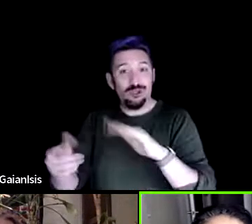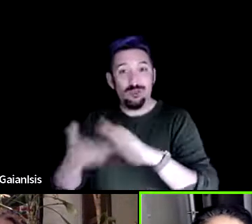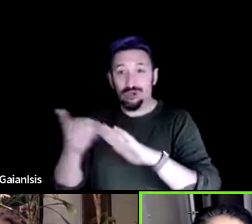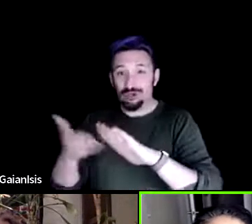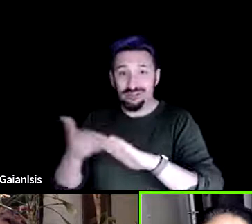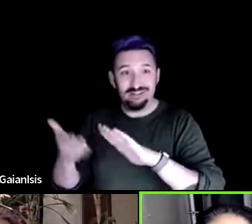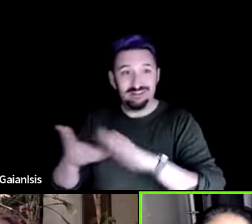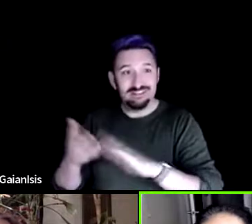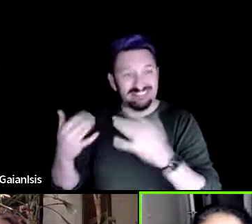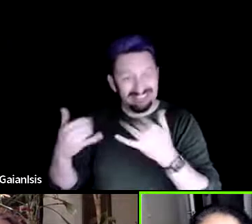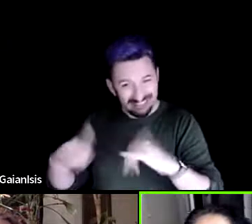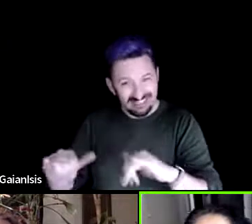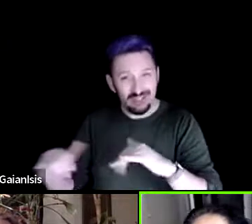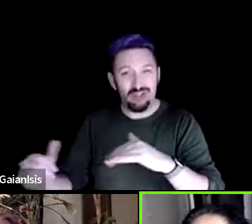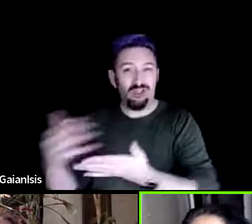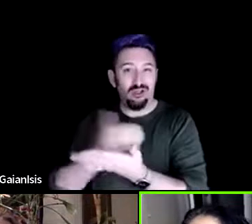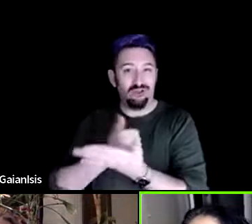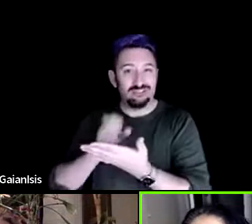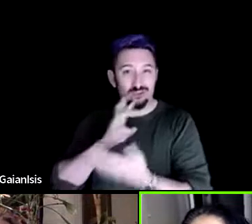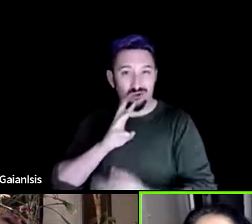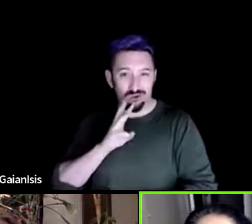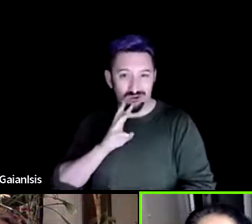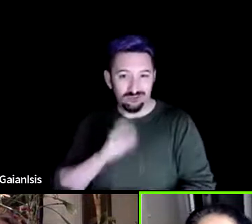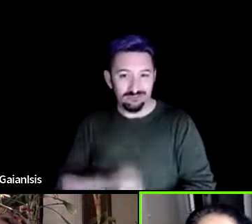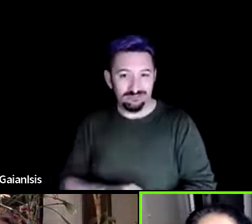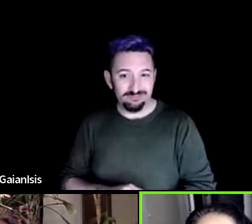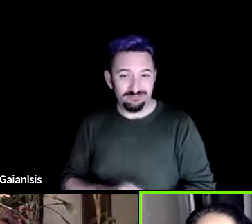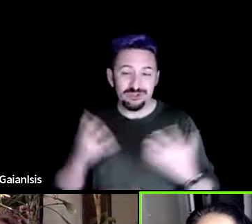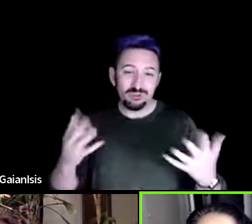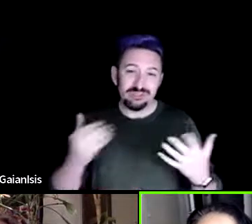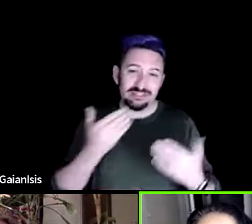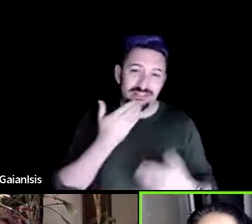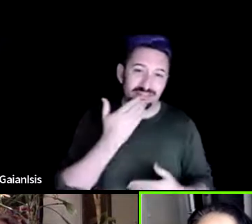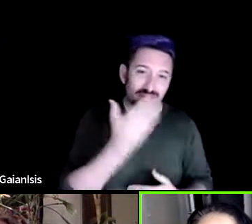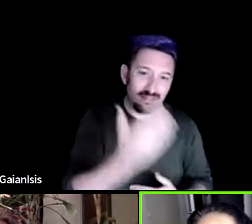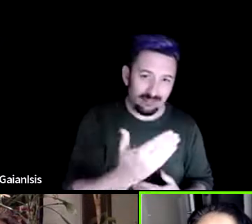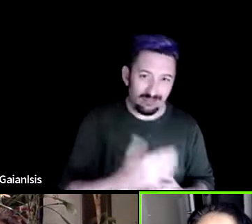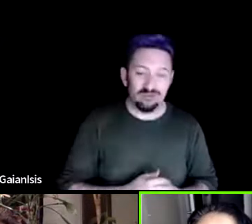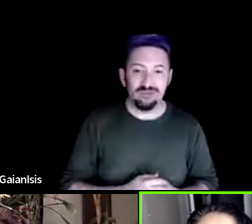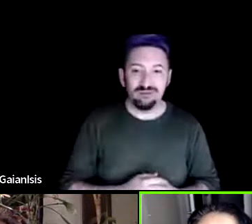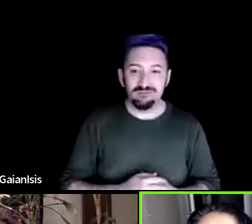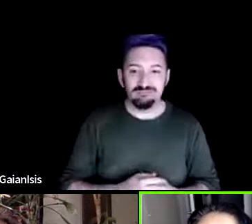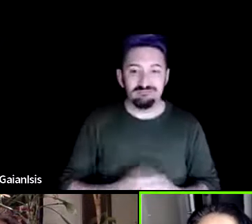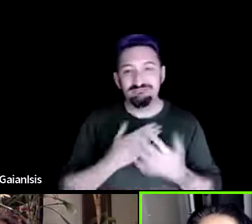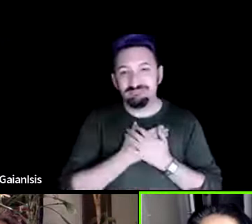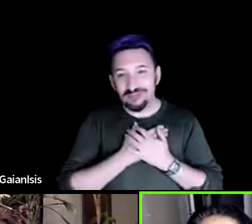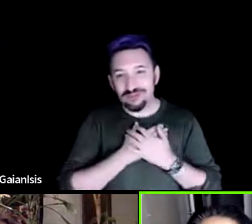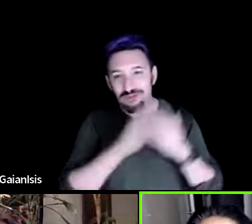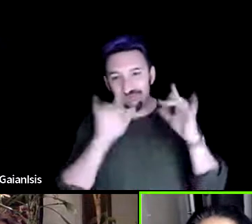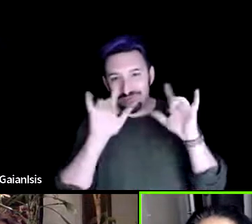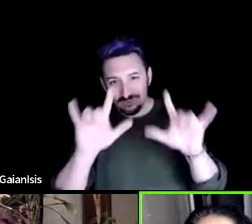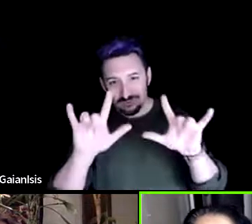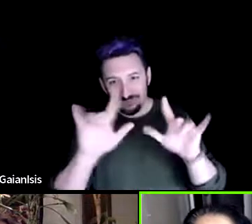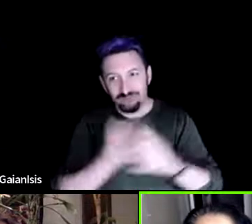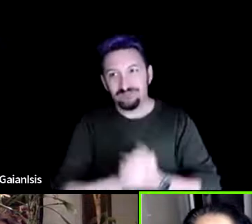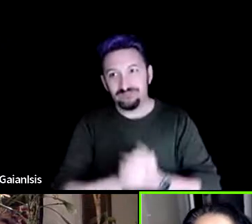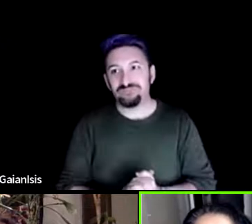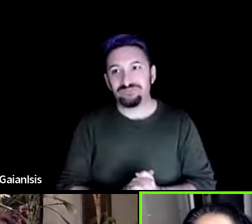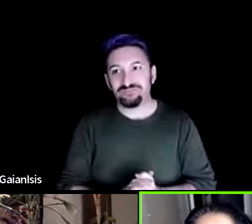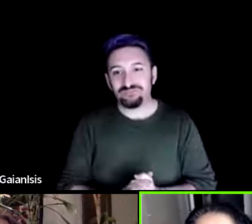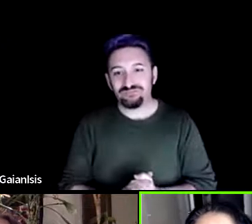yeah just thank you for the work that you're doing you know all my love is with with you and ah